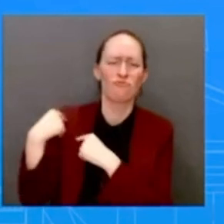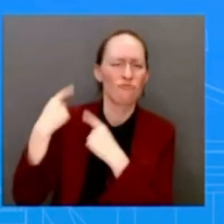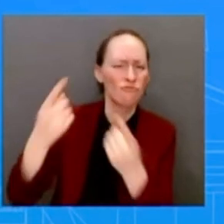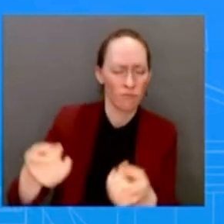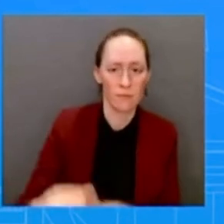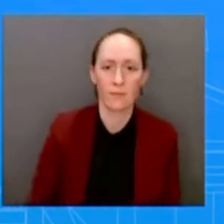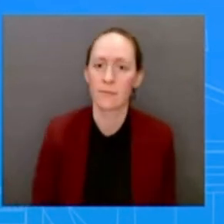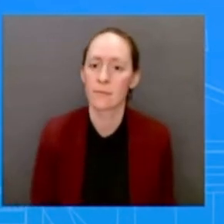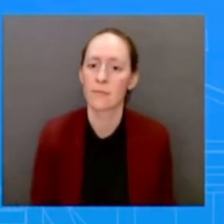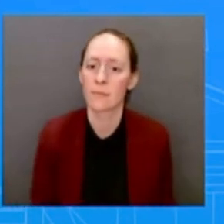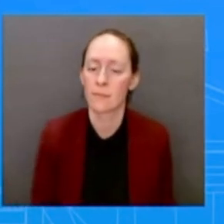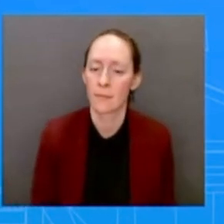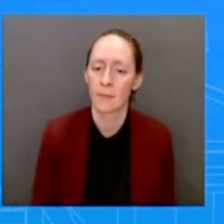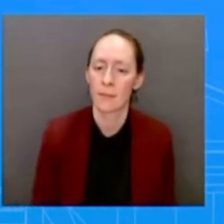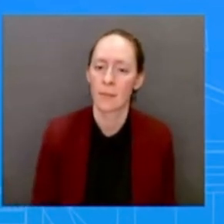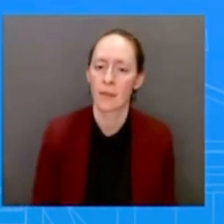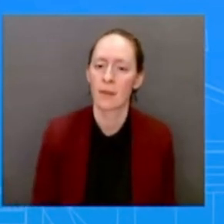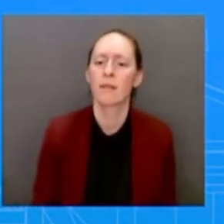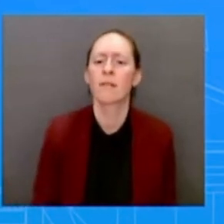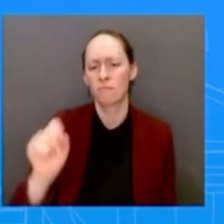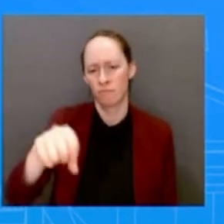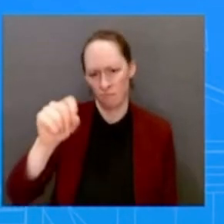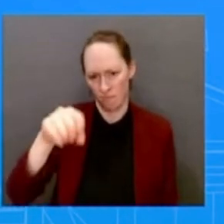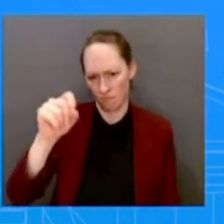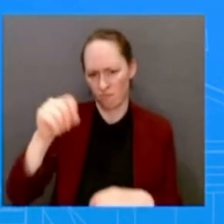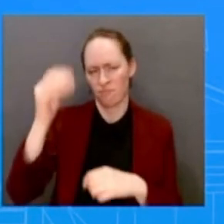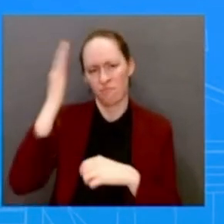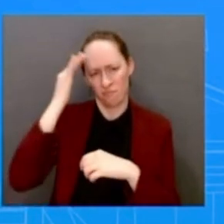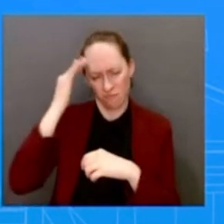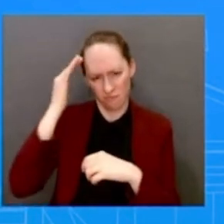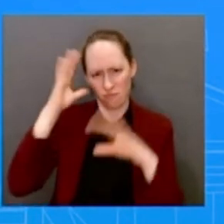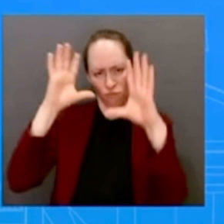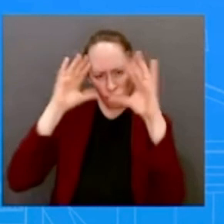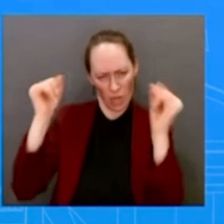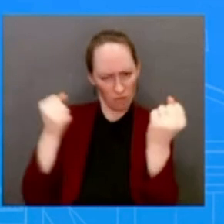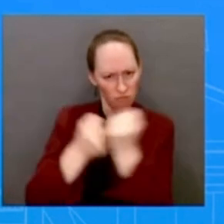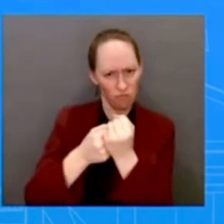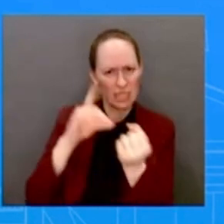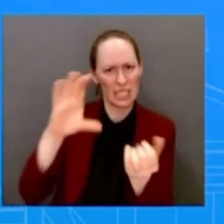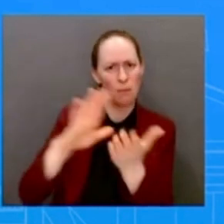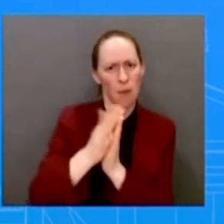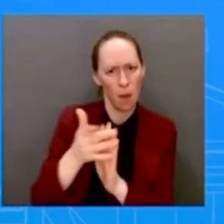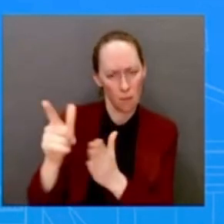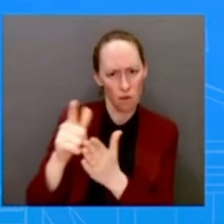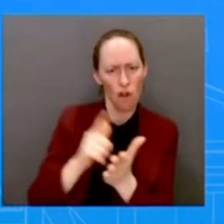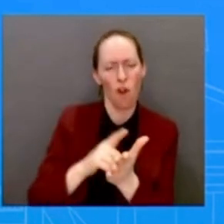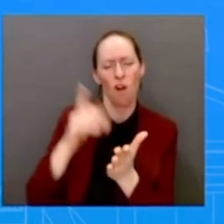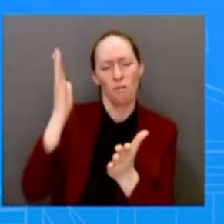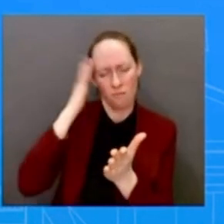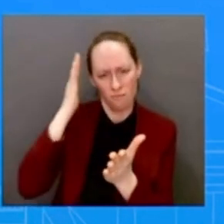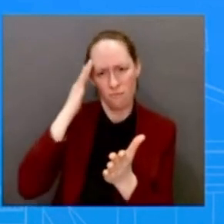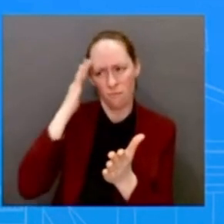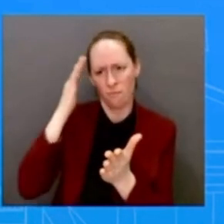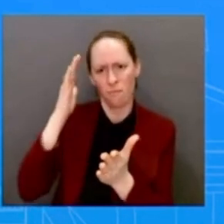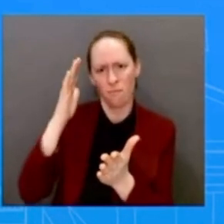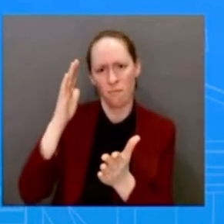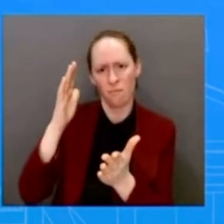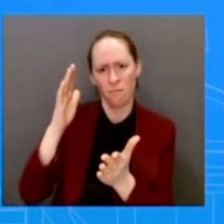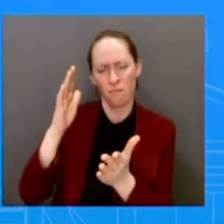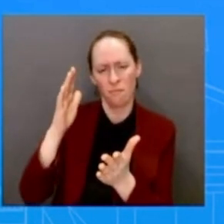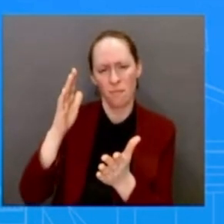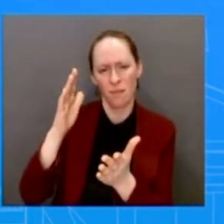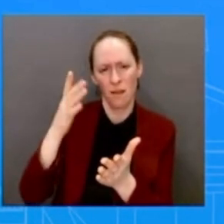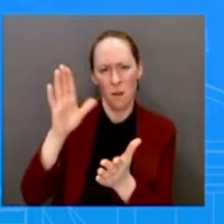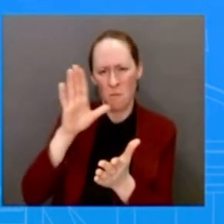about that. But he's not going to veto this bill from Congress, which does amount to Congress sort of meddling in